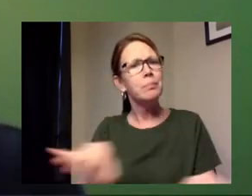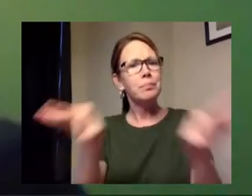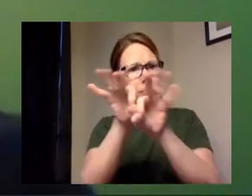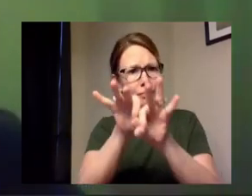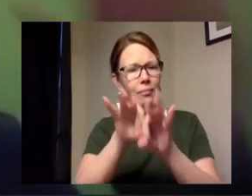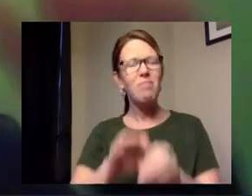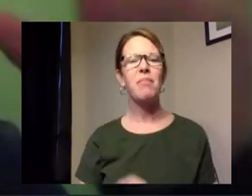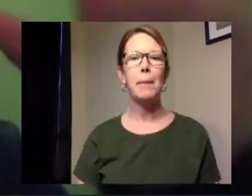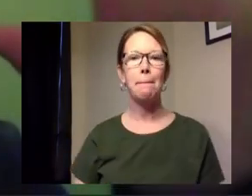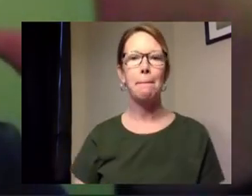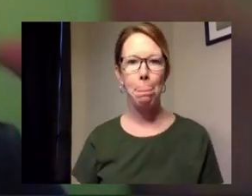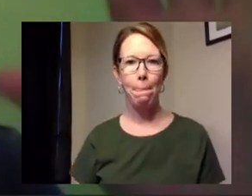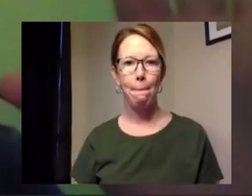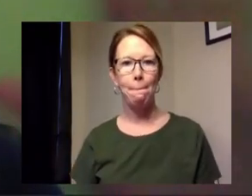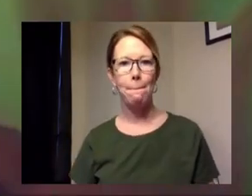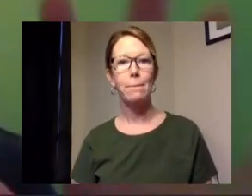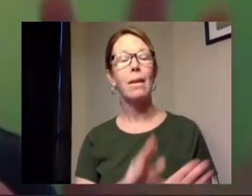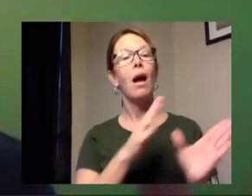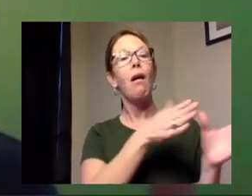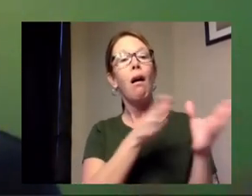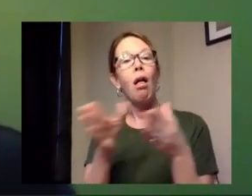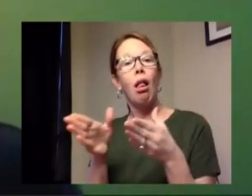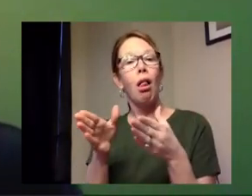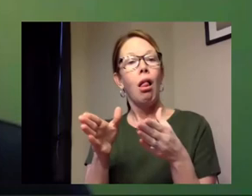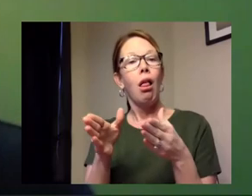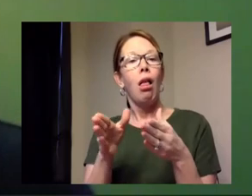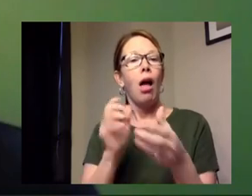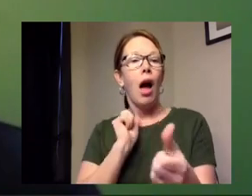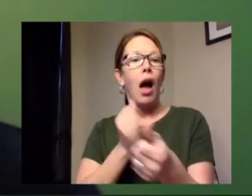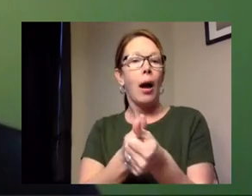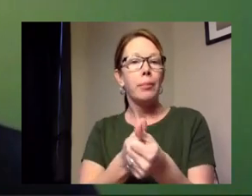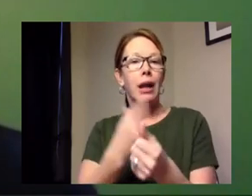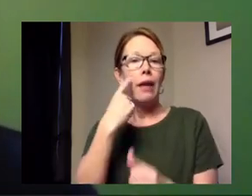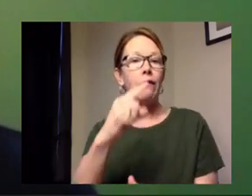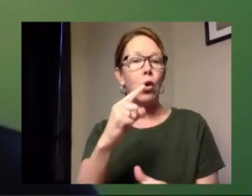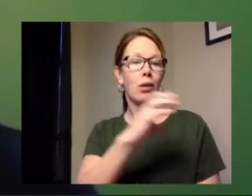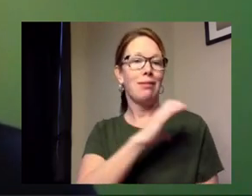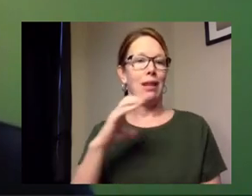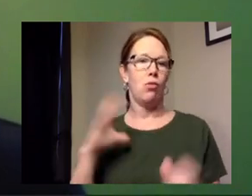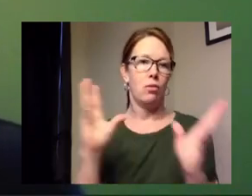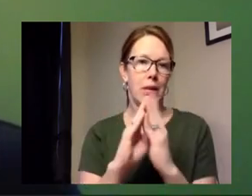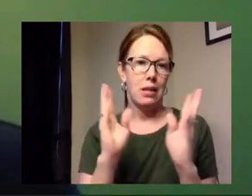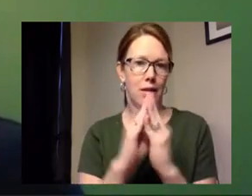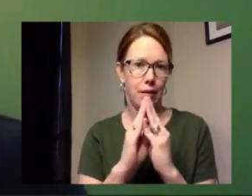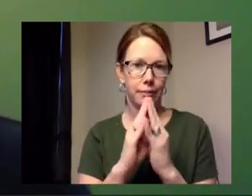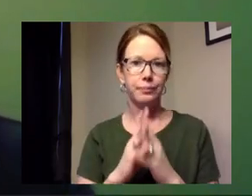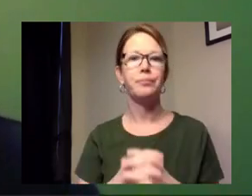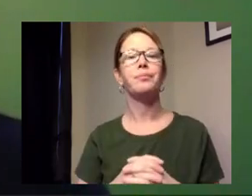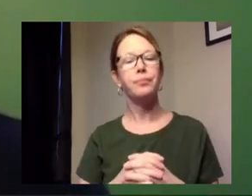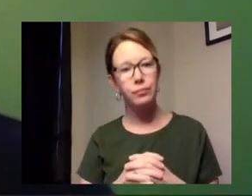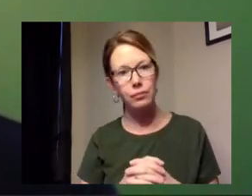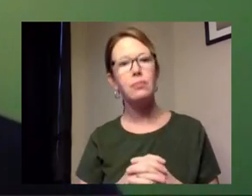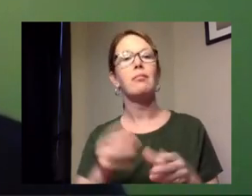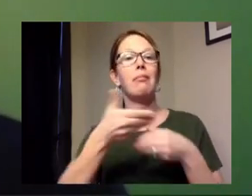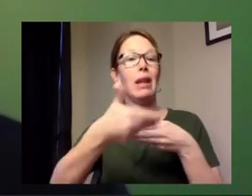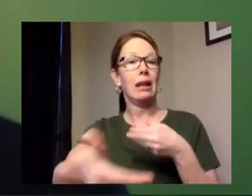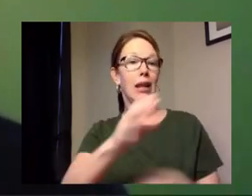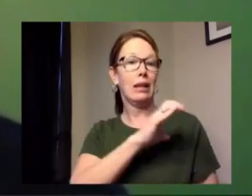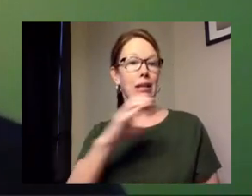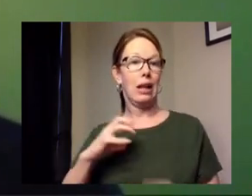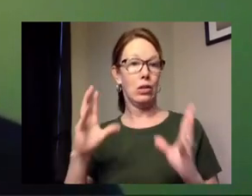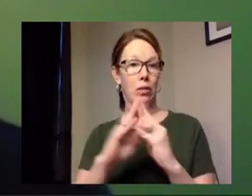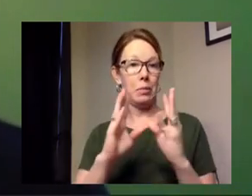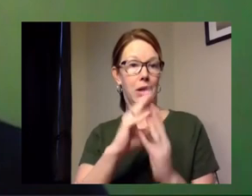just another minute shifting gears to a brief update about the next council meeting our next council meeting is